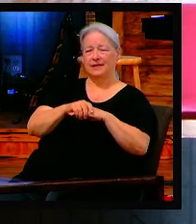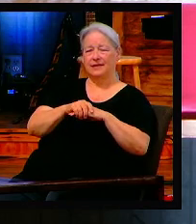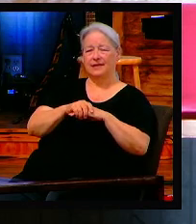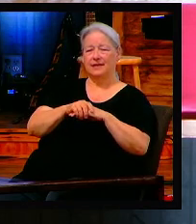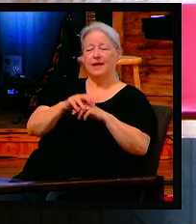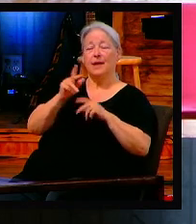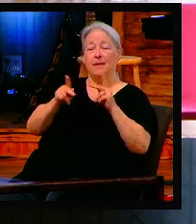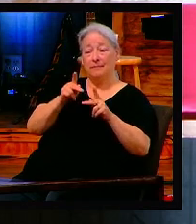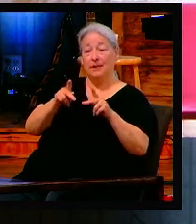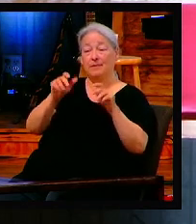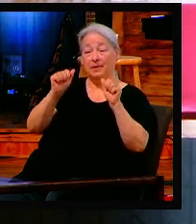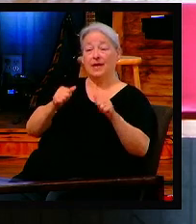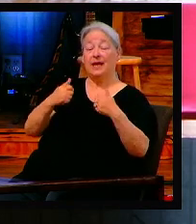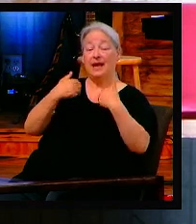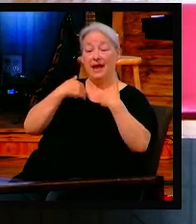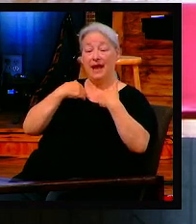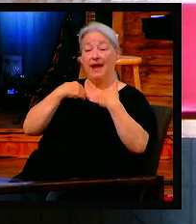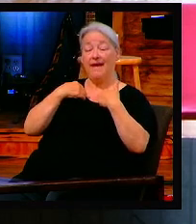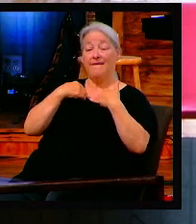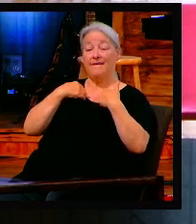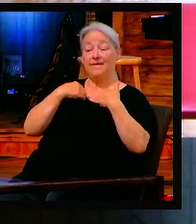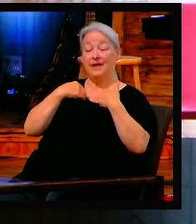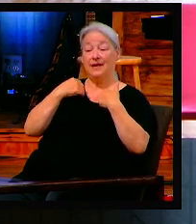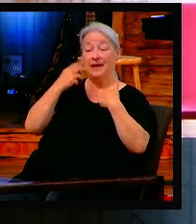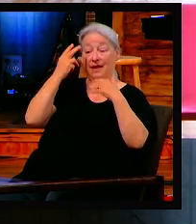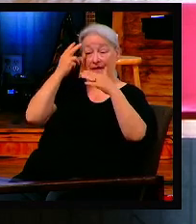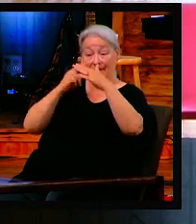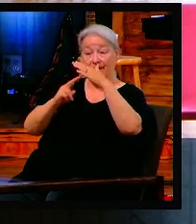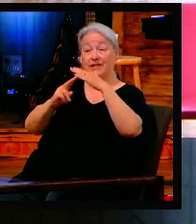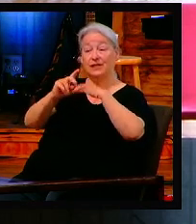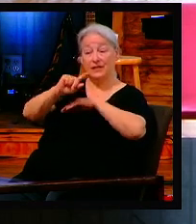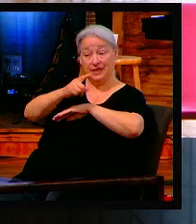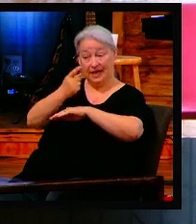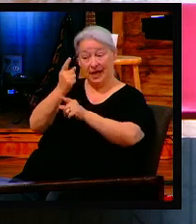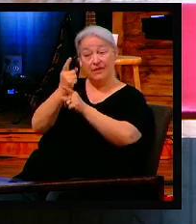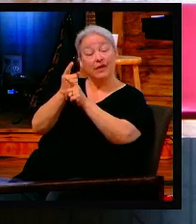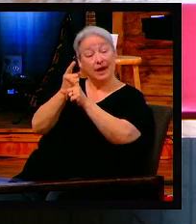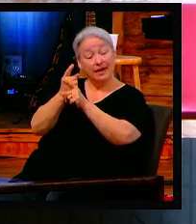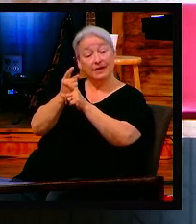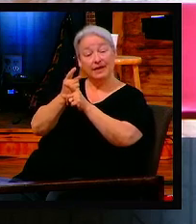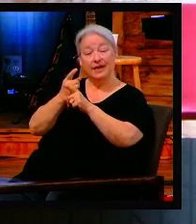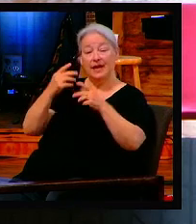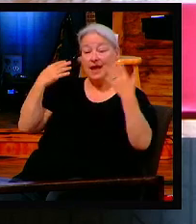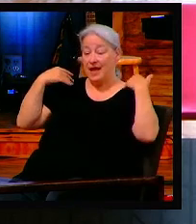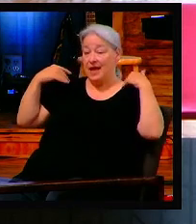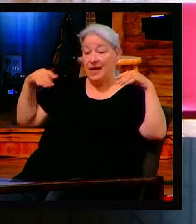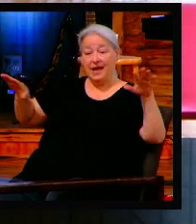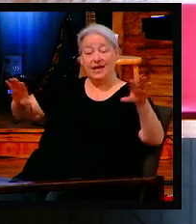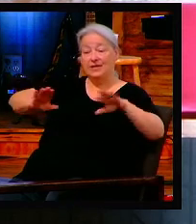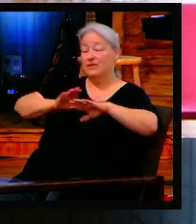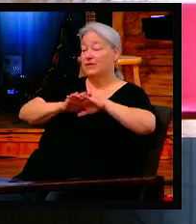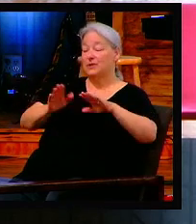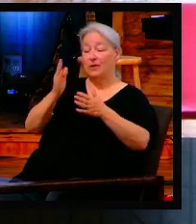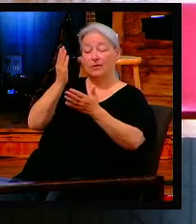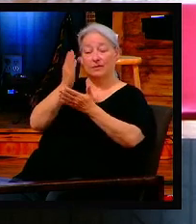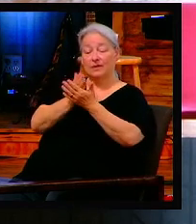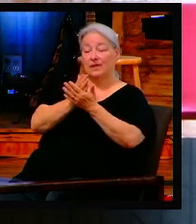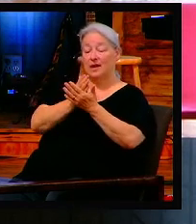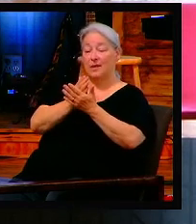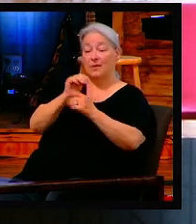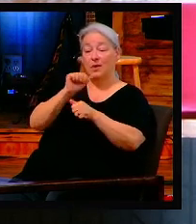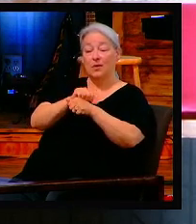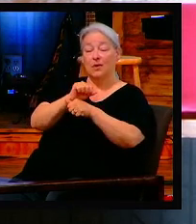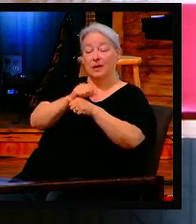people can have visions today. Angels are not in... Angels don't stop working for God because of our lack of belief.